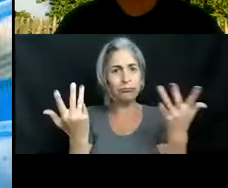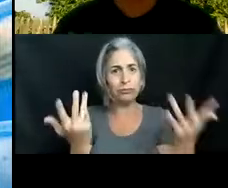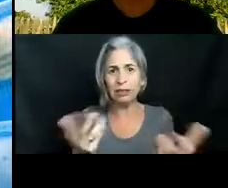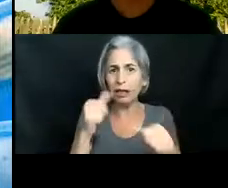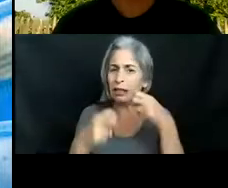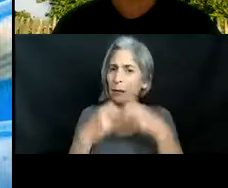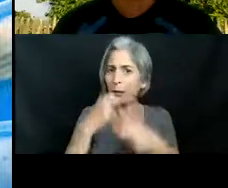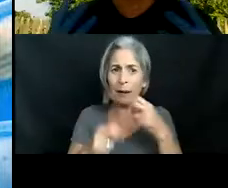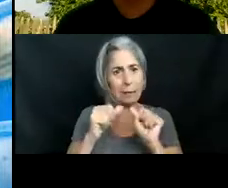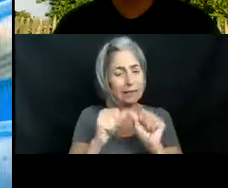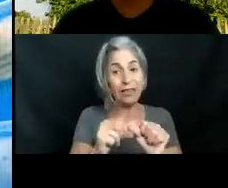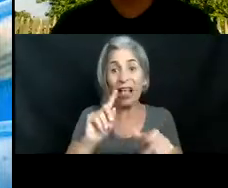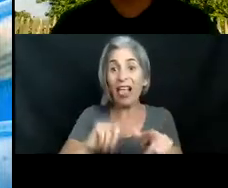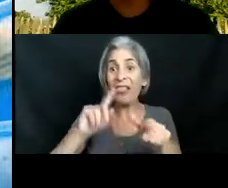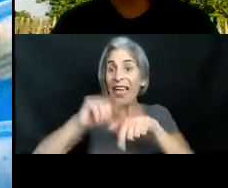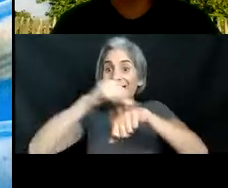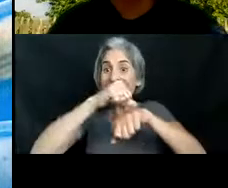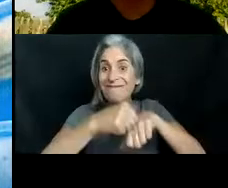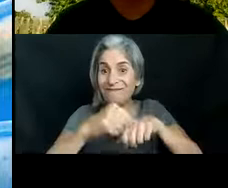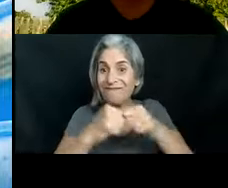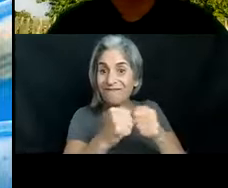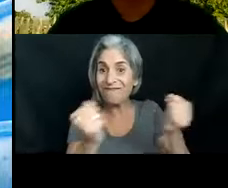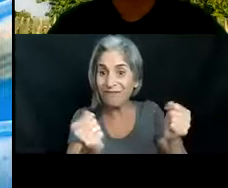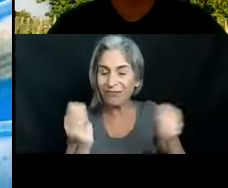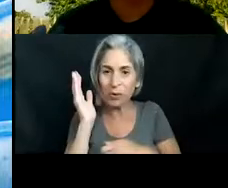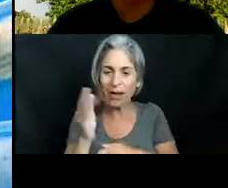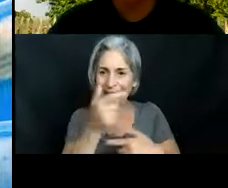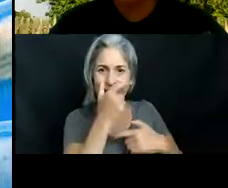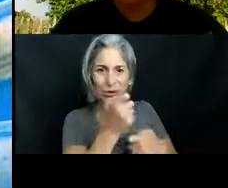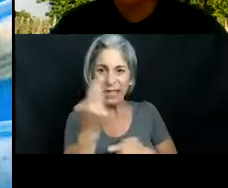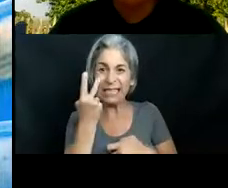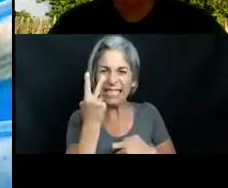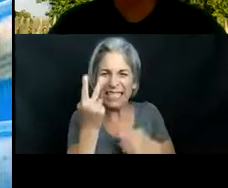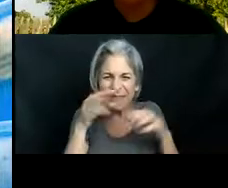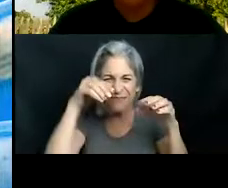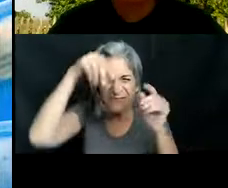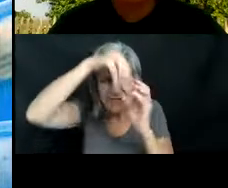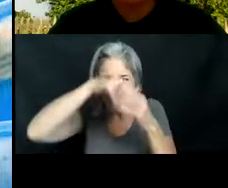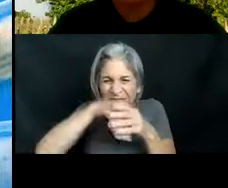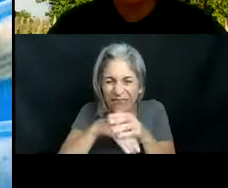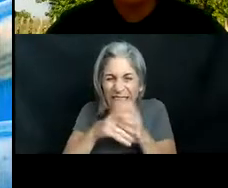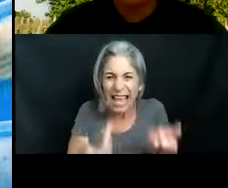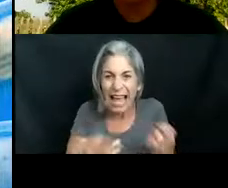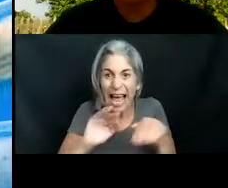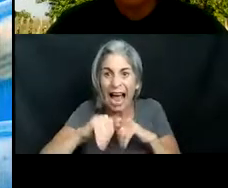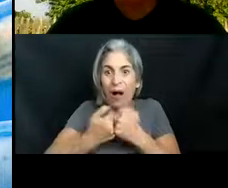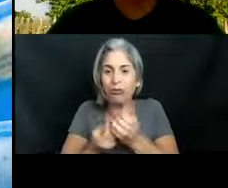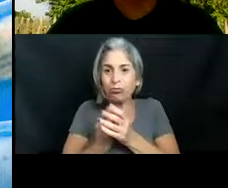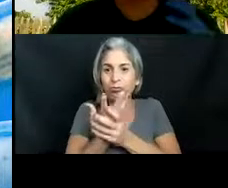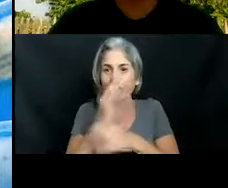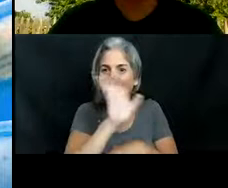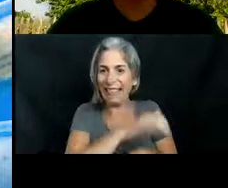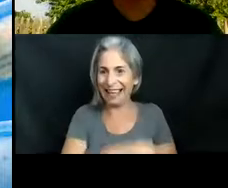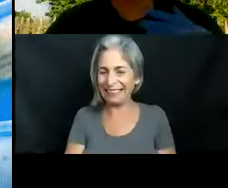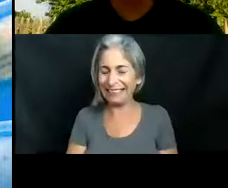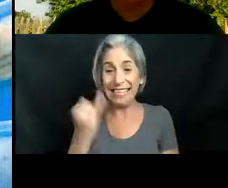lionfish dissection which is one of my favorites it's very interesting to see the nitty-gritty how they get this way um so again if